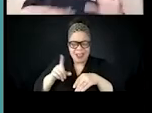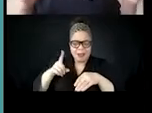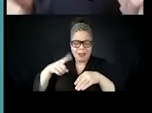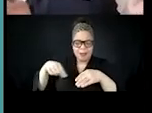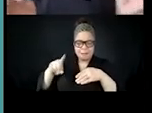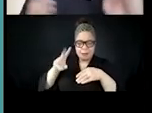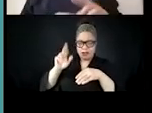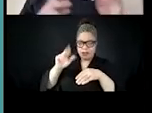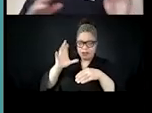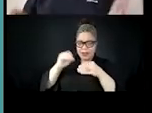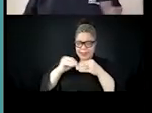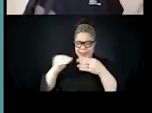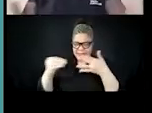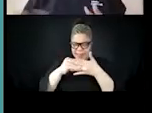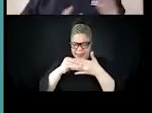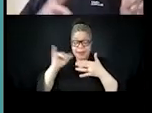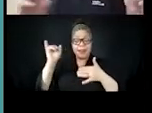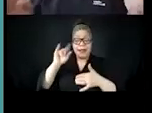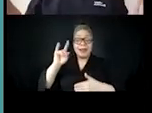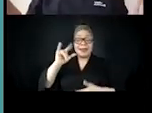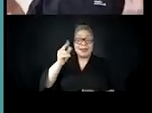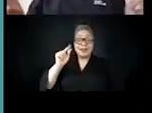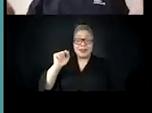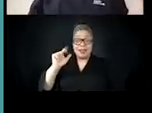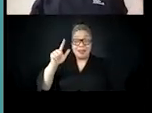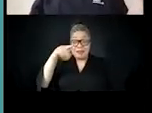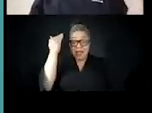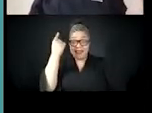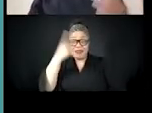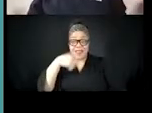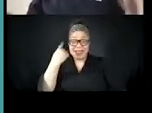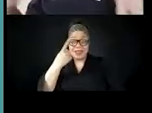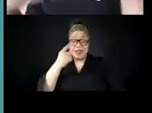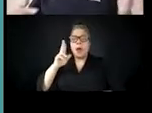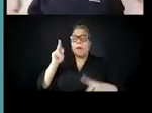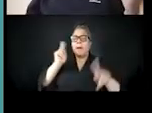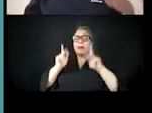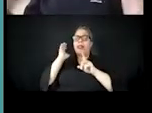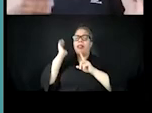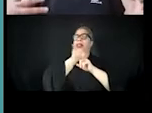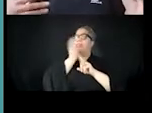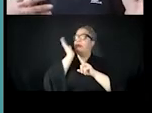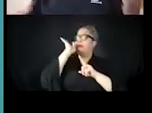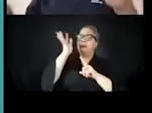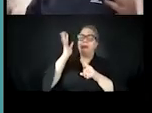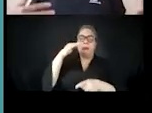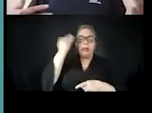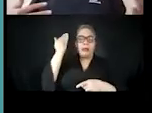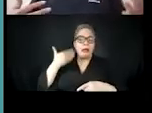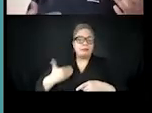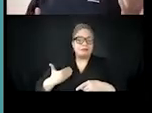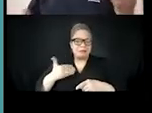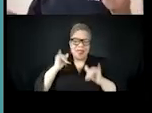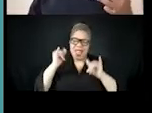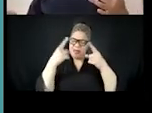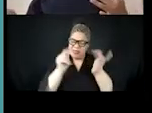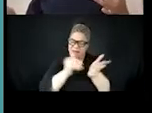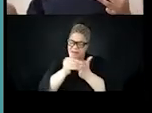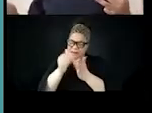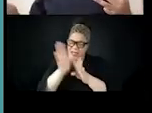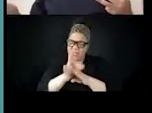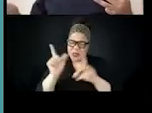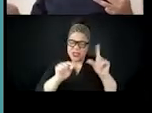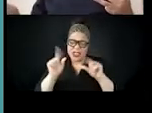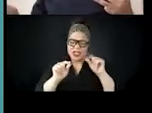but I guess on other social media platforms, but when people are pretending to be black and they're doing it to like confer authority or to like,